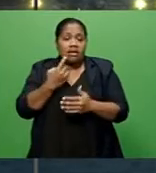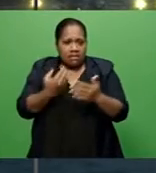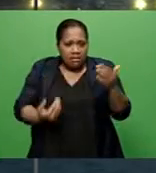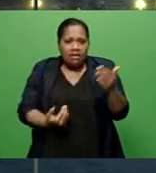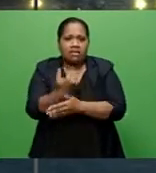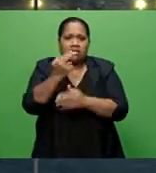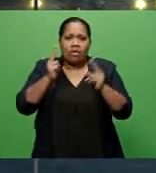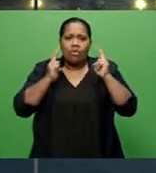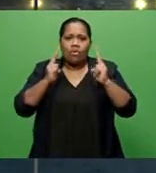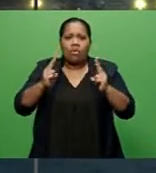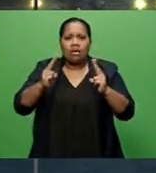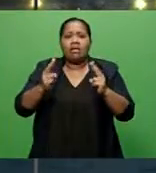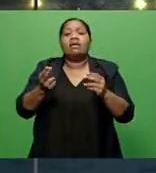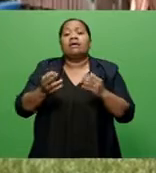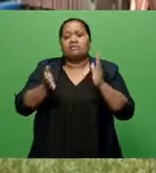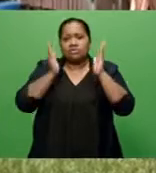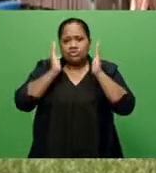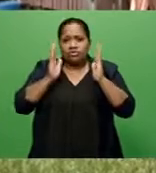where they were taking shelter.